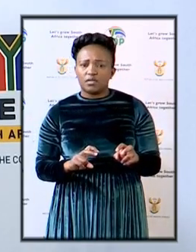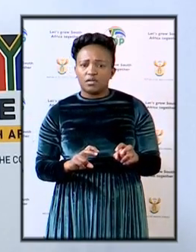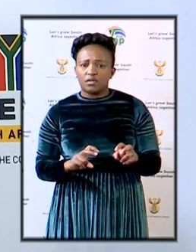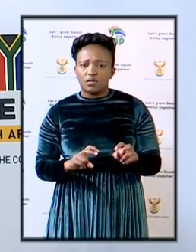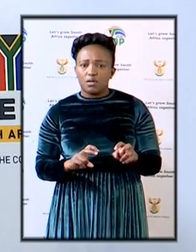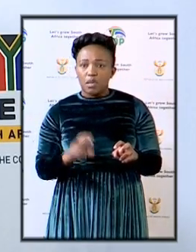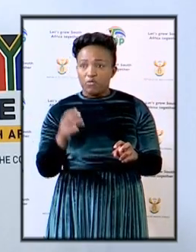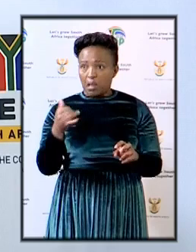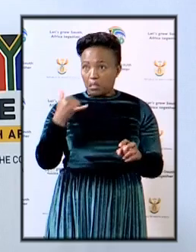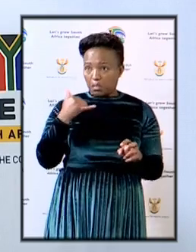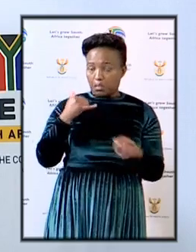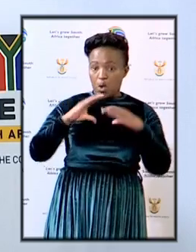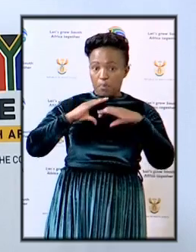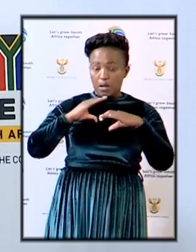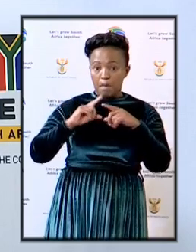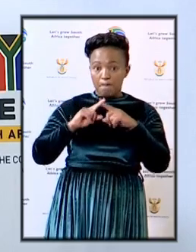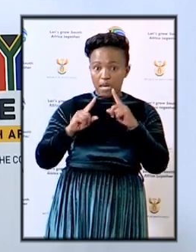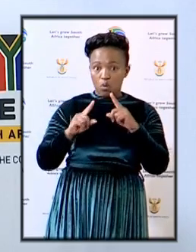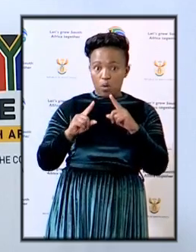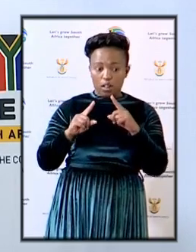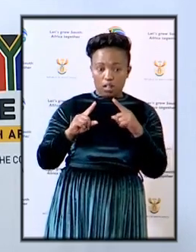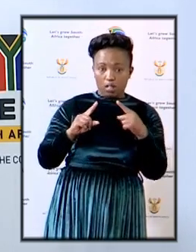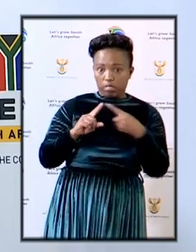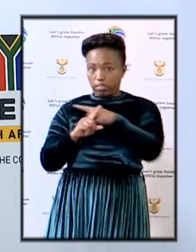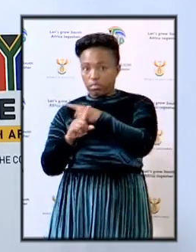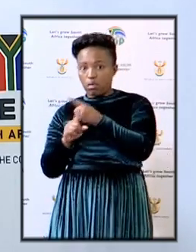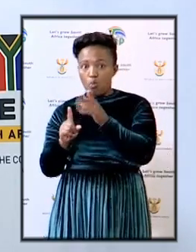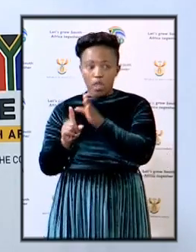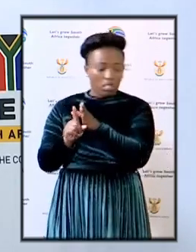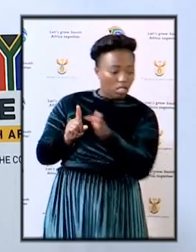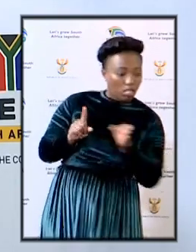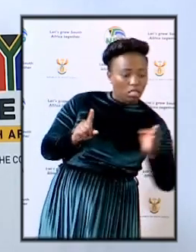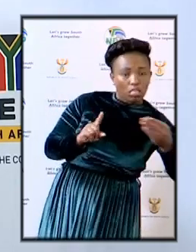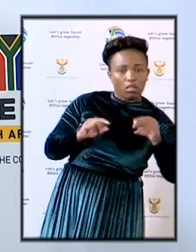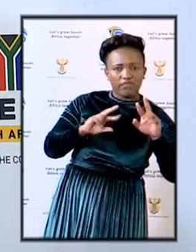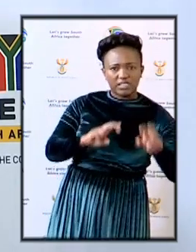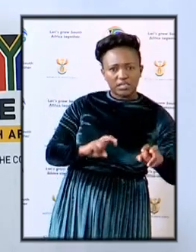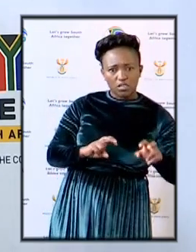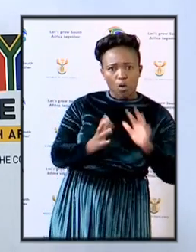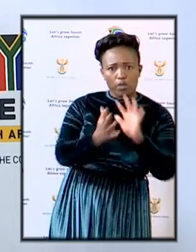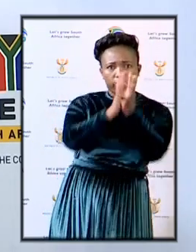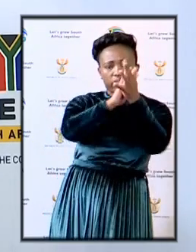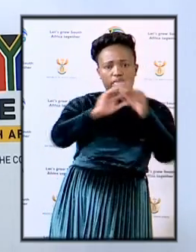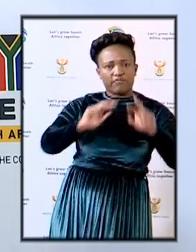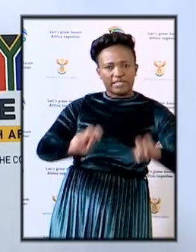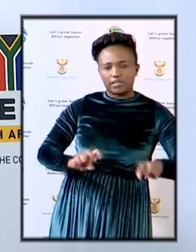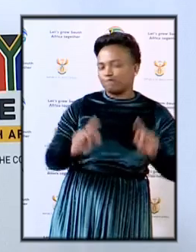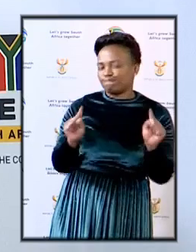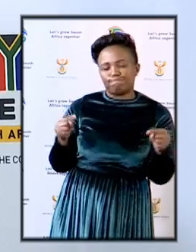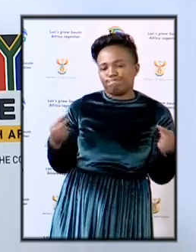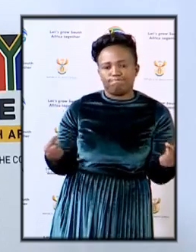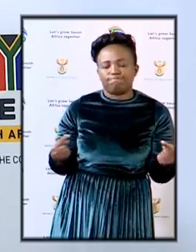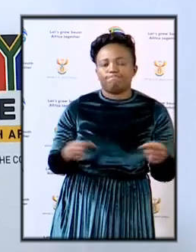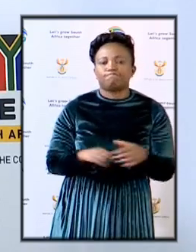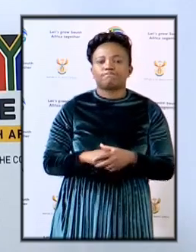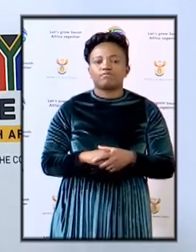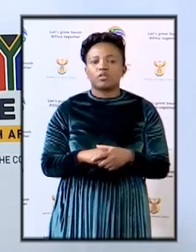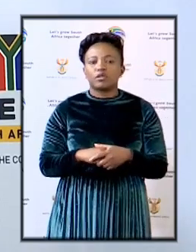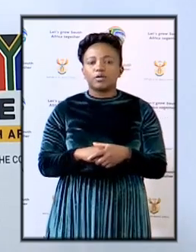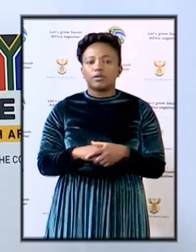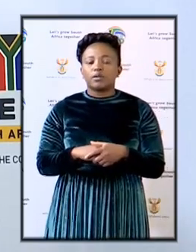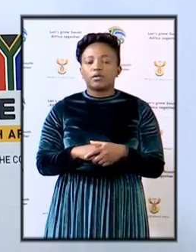misdirect the investigation so I can only say that